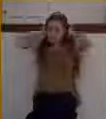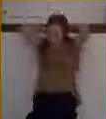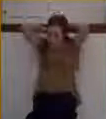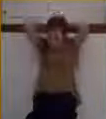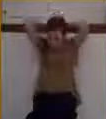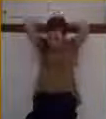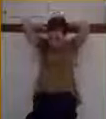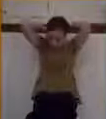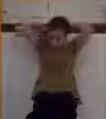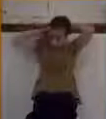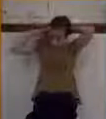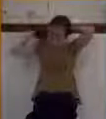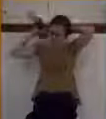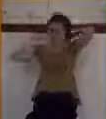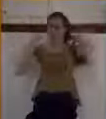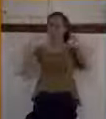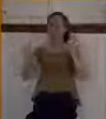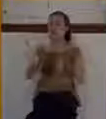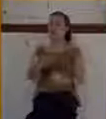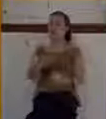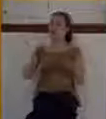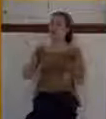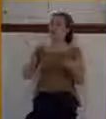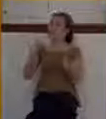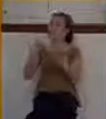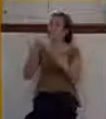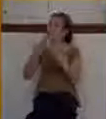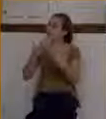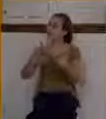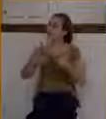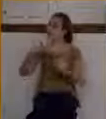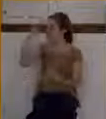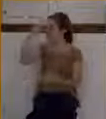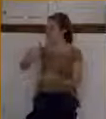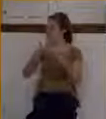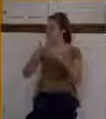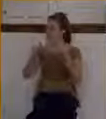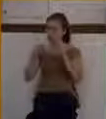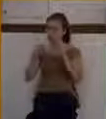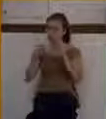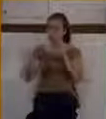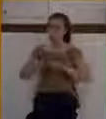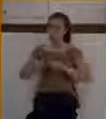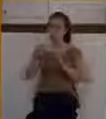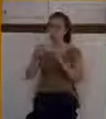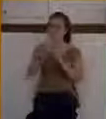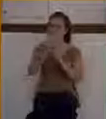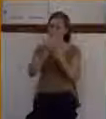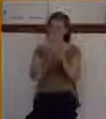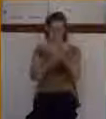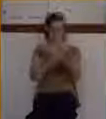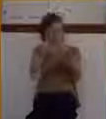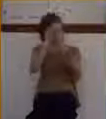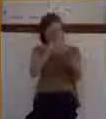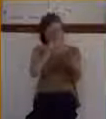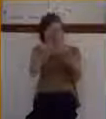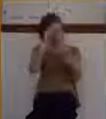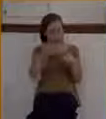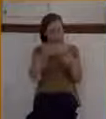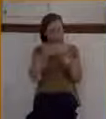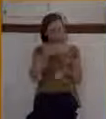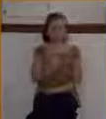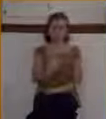And so, Lord, we again thank you for this beautiful story and the lessons that we learned from Bartimaeus. May we have